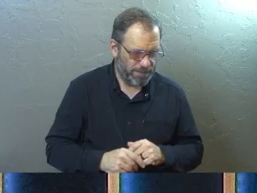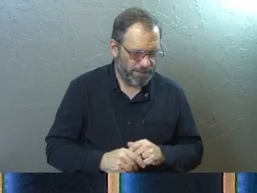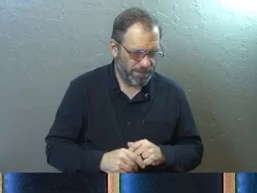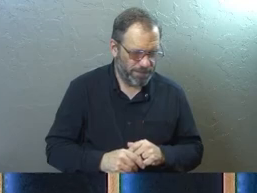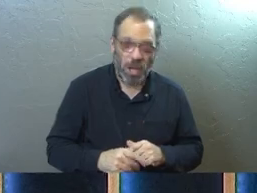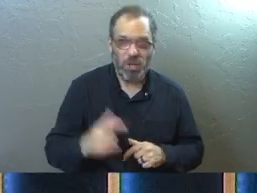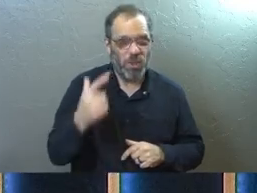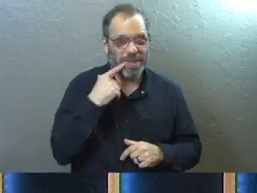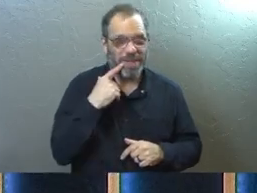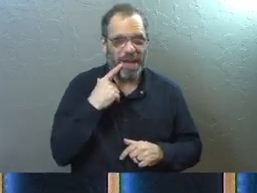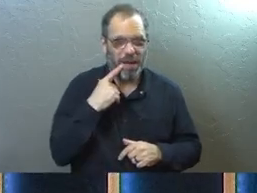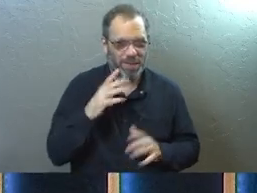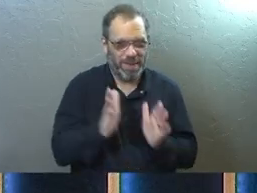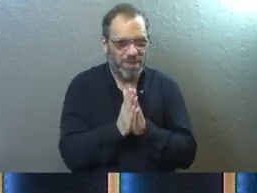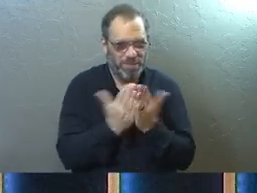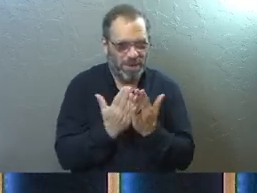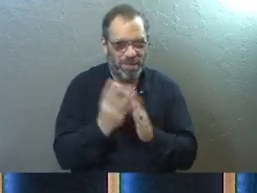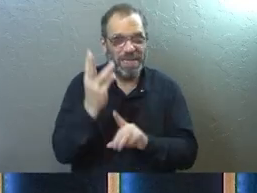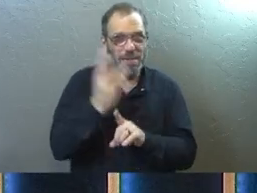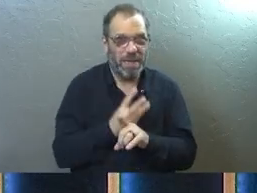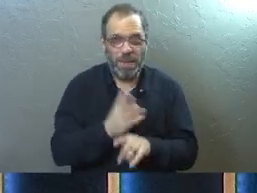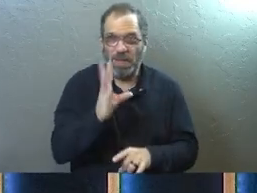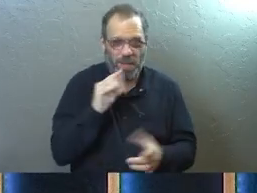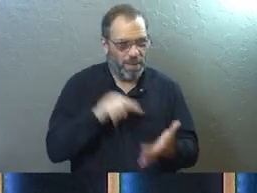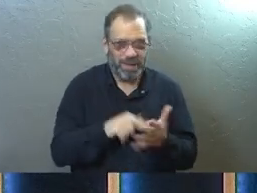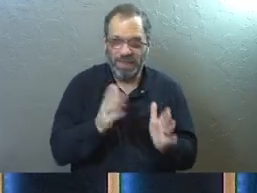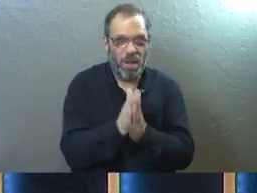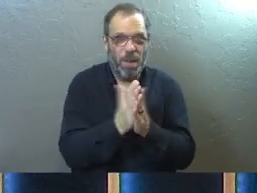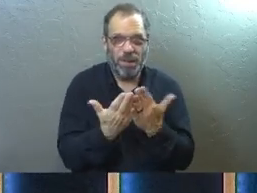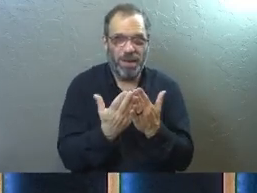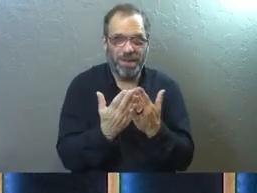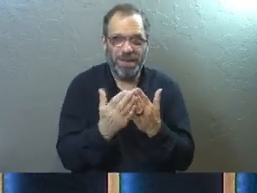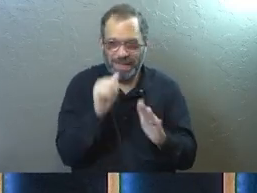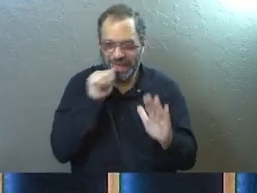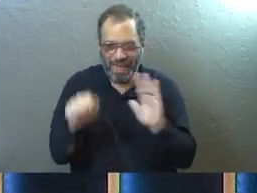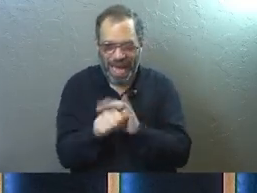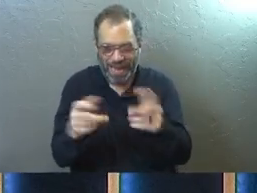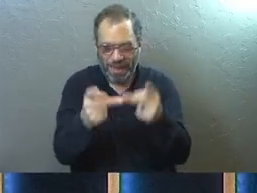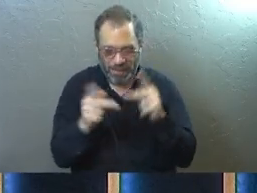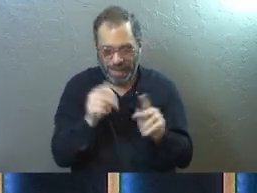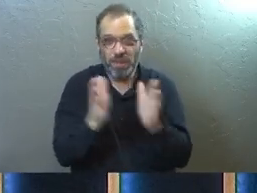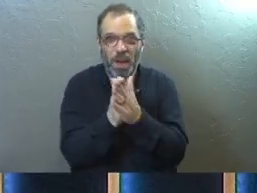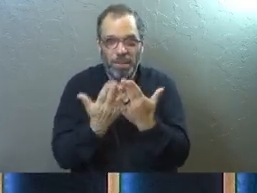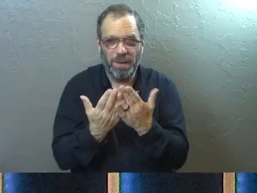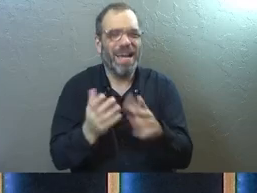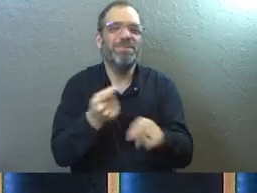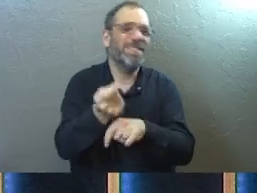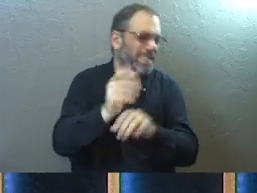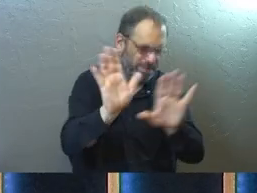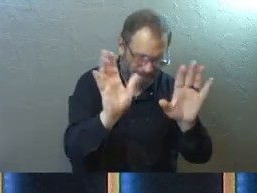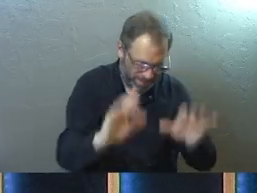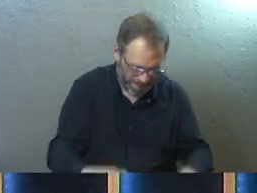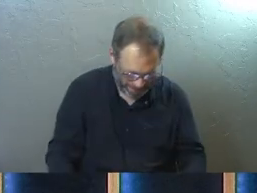You can tell I'm fired up about this book. For the next six months, I'm just going to preach out of this hiding place book. Just joking.